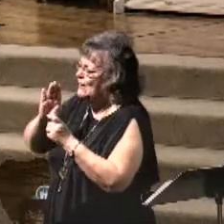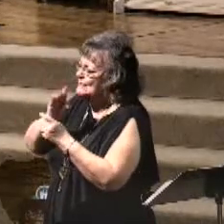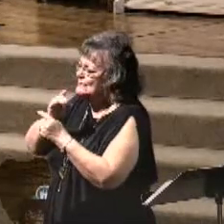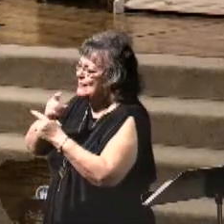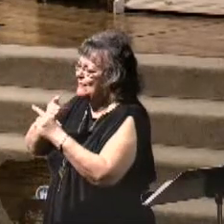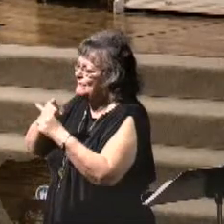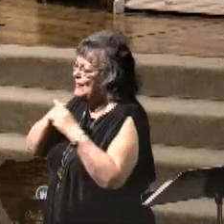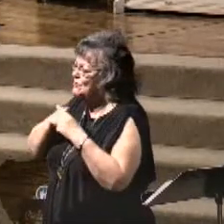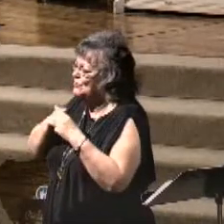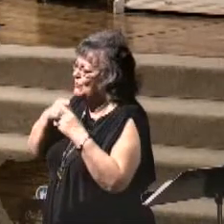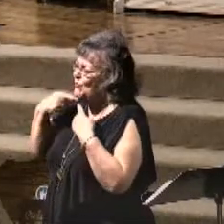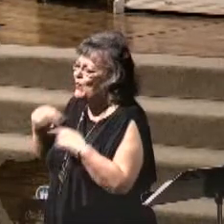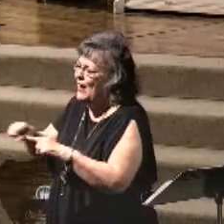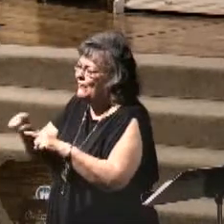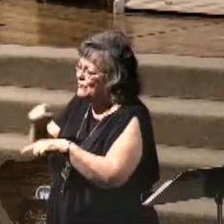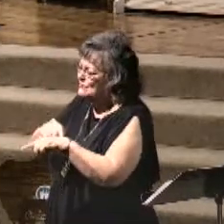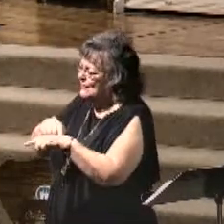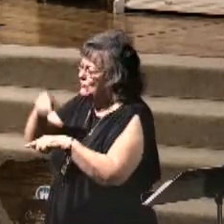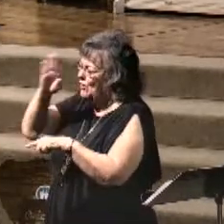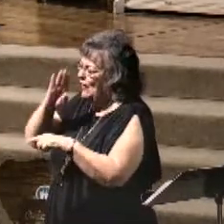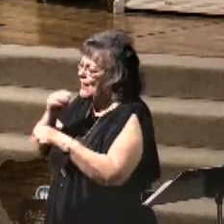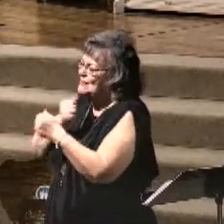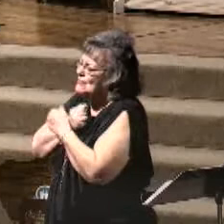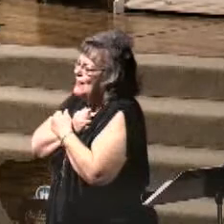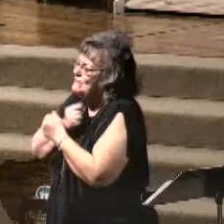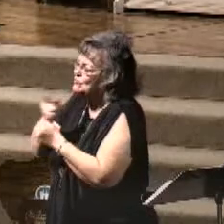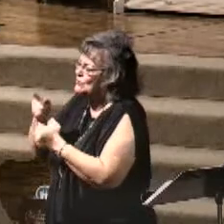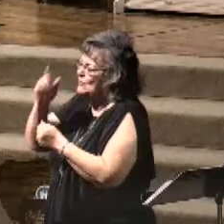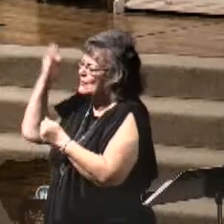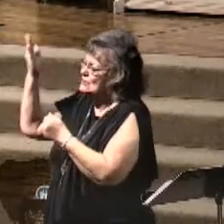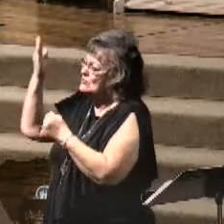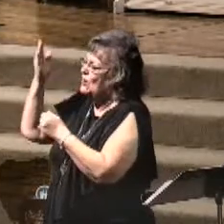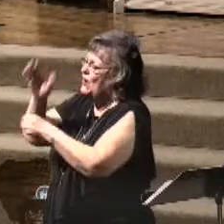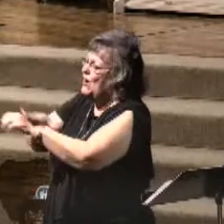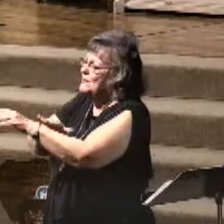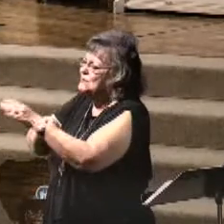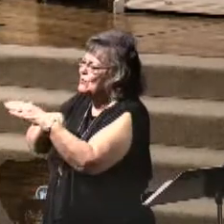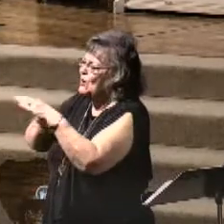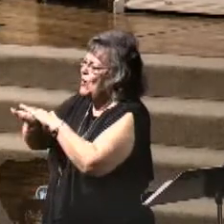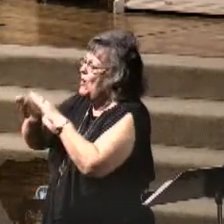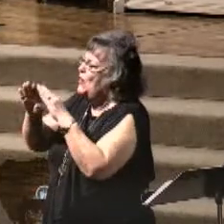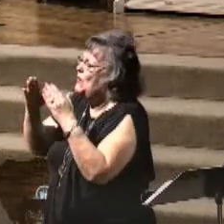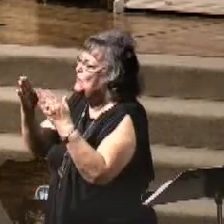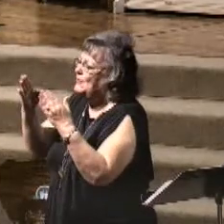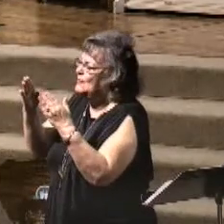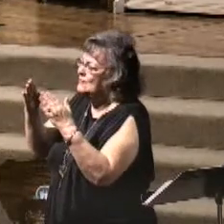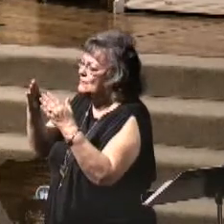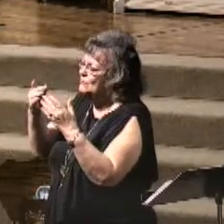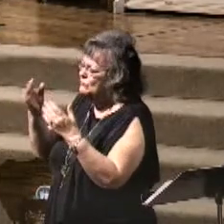time. God loves you, and His arms are open. Say, preacher, what do I do?